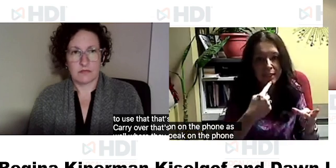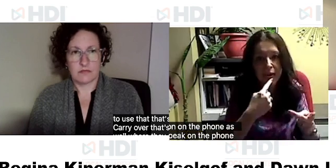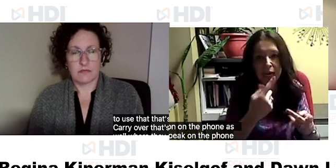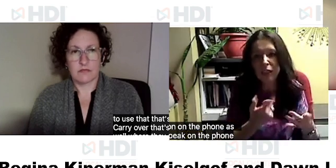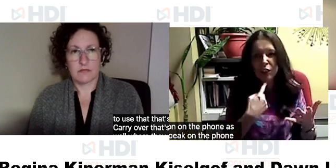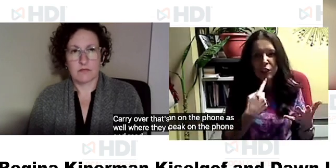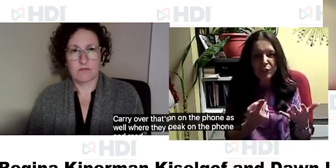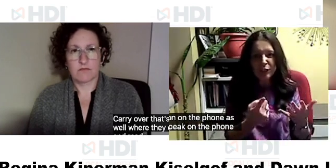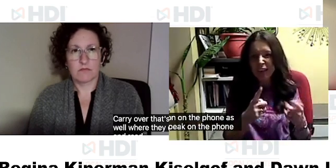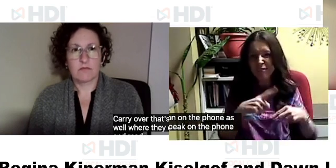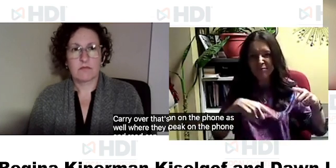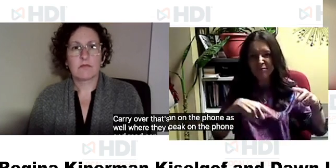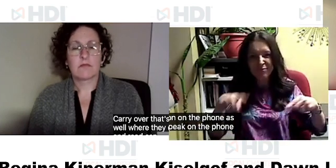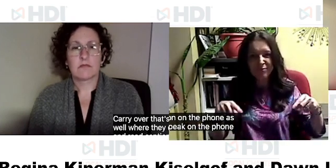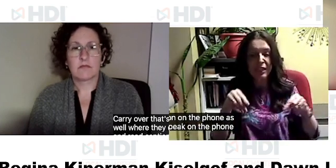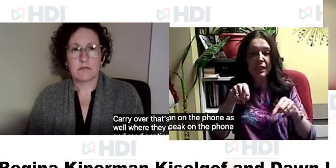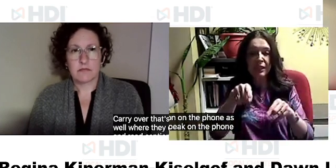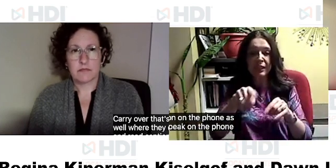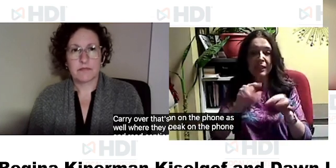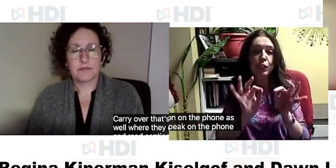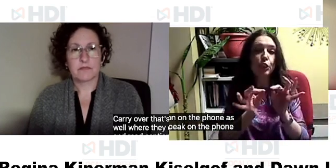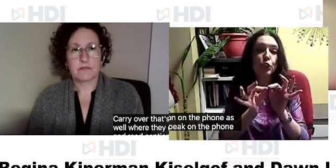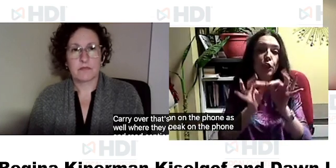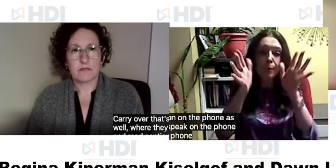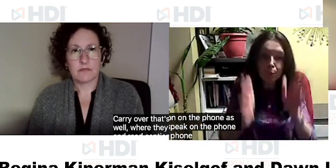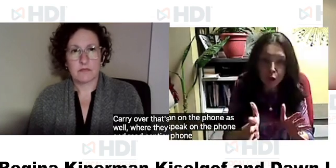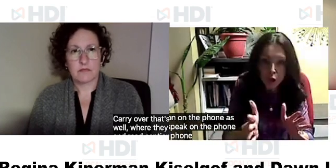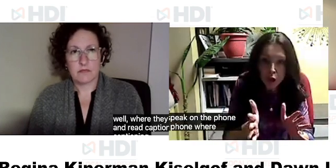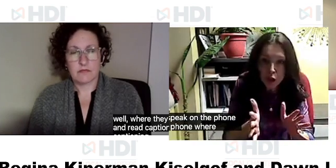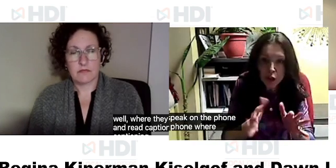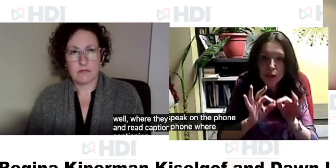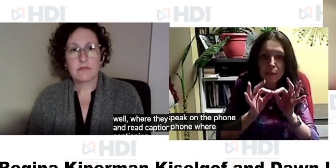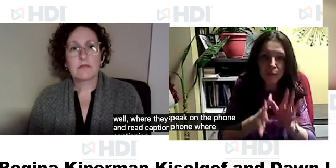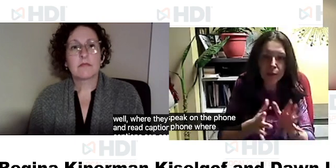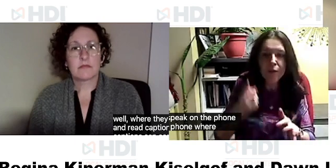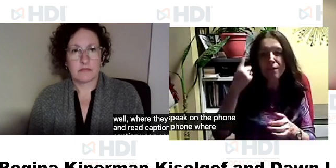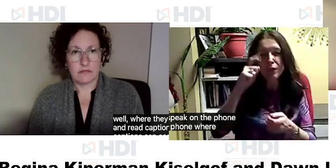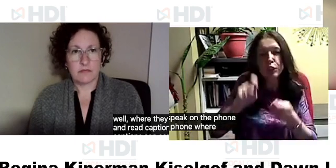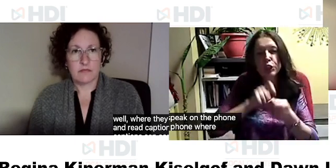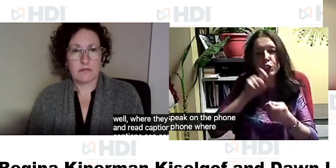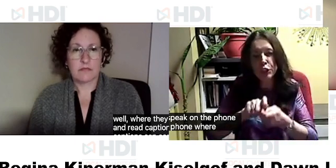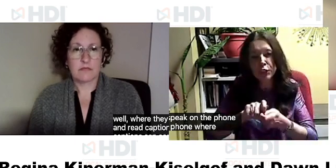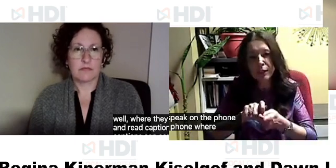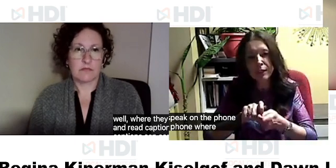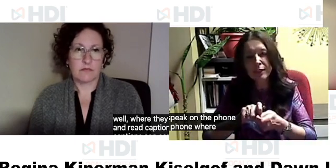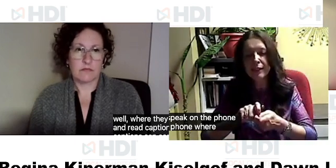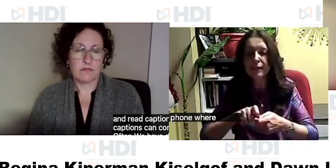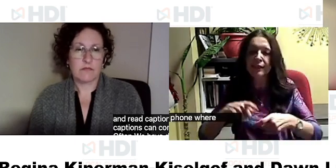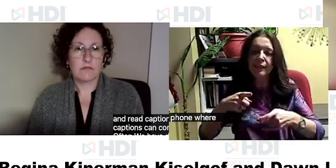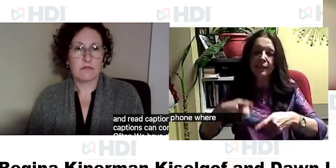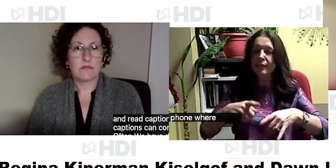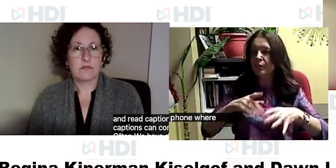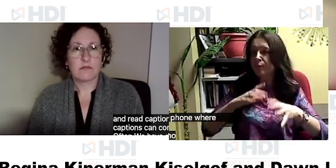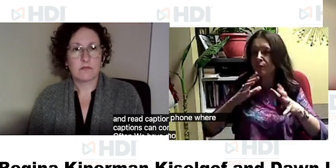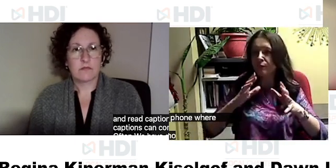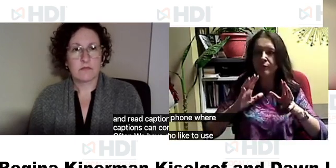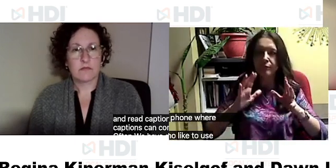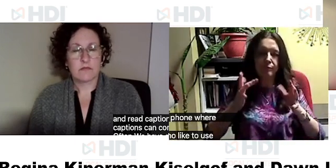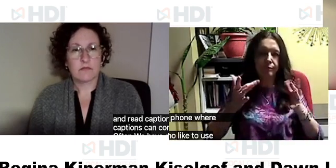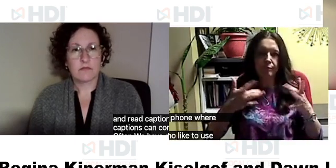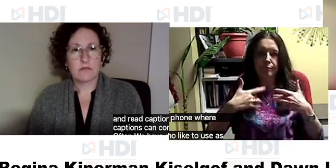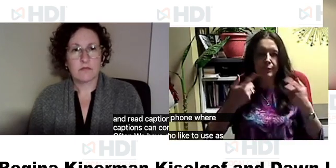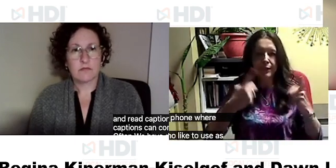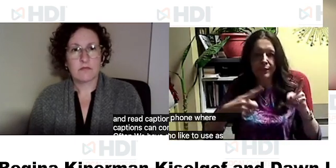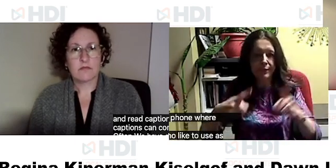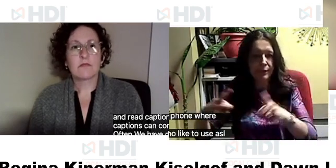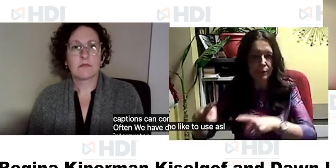read a caption it's a type of phone where captions can come up often we have deaf people who like to use asl